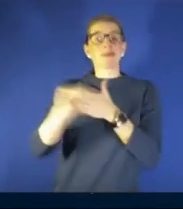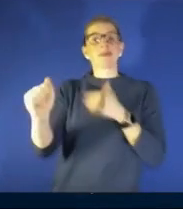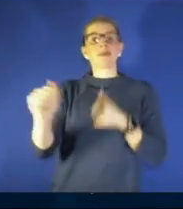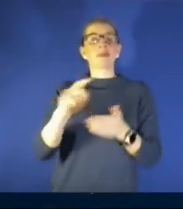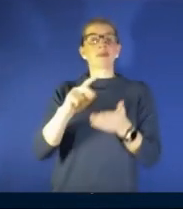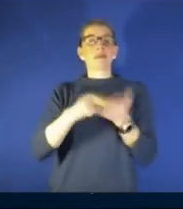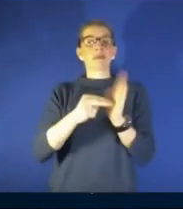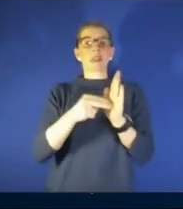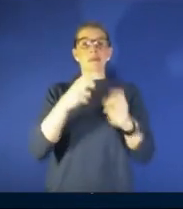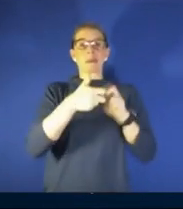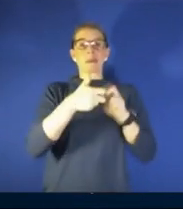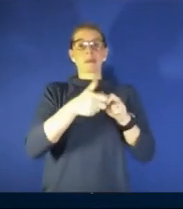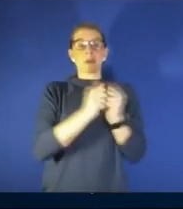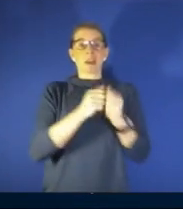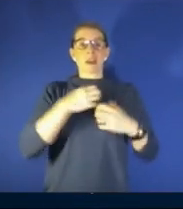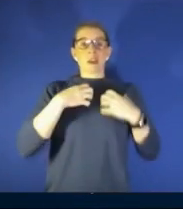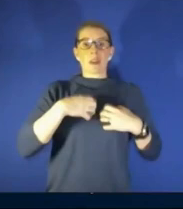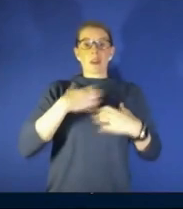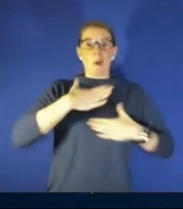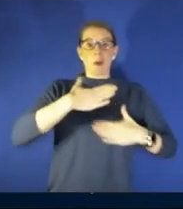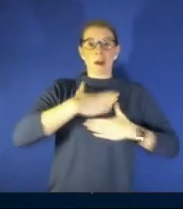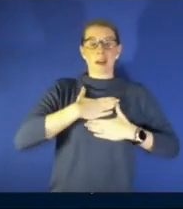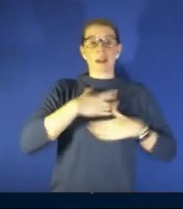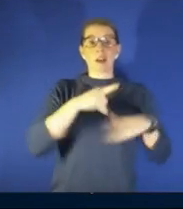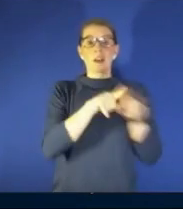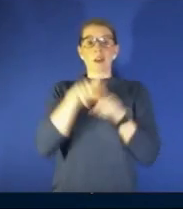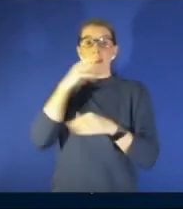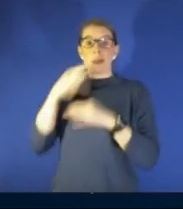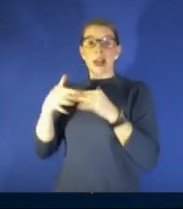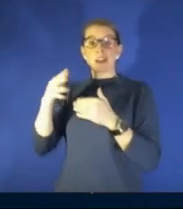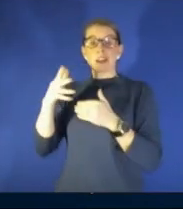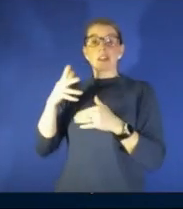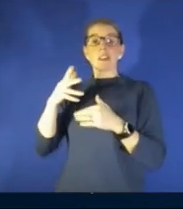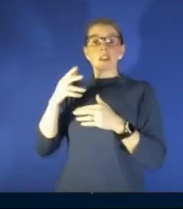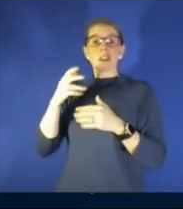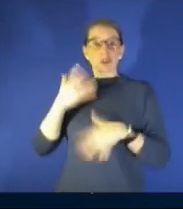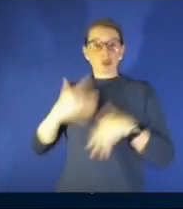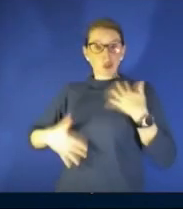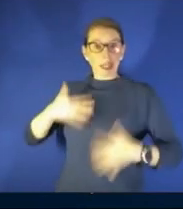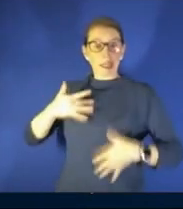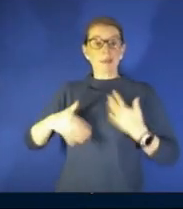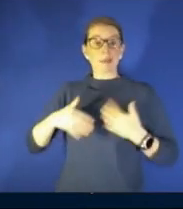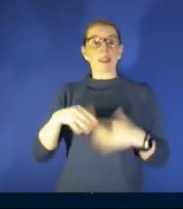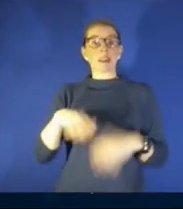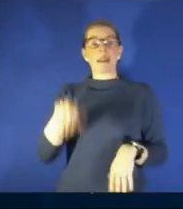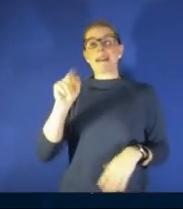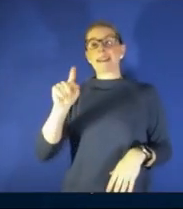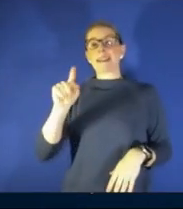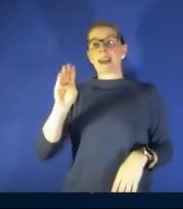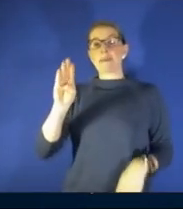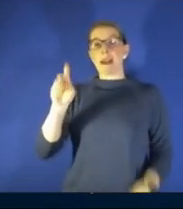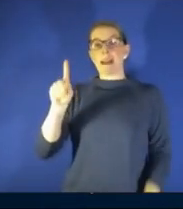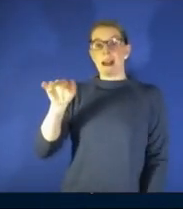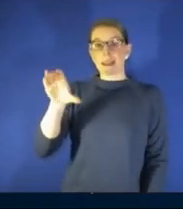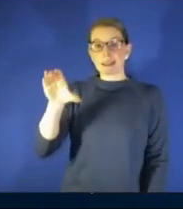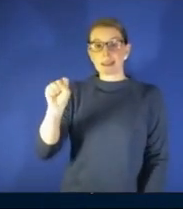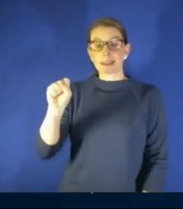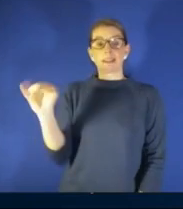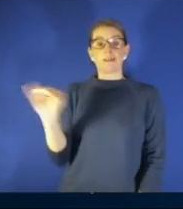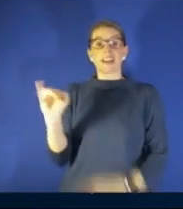to the bloodstream researchers now fear with more infections and more antibiotics being prescribed will lead to more cases of antibiotic